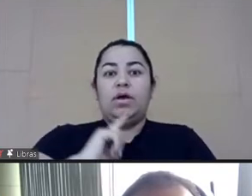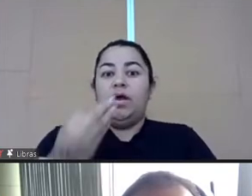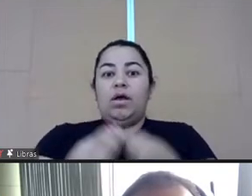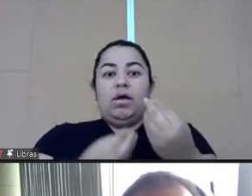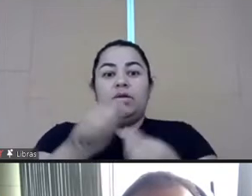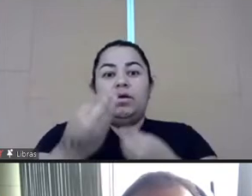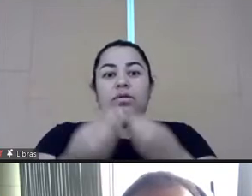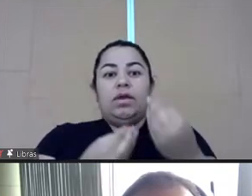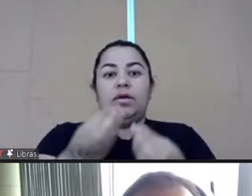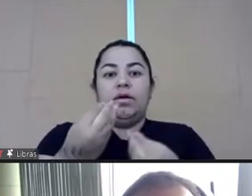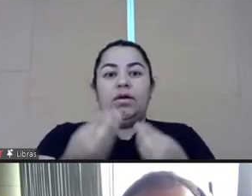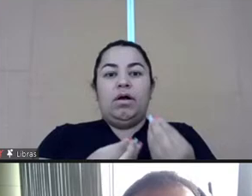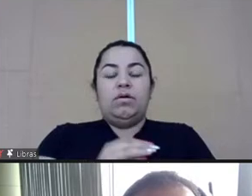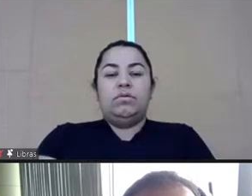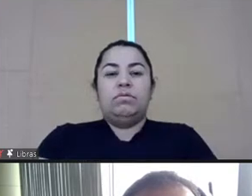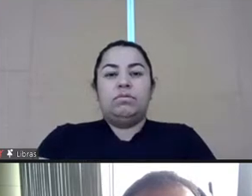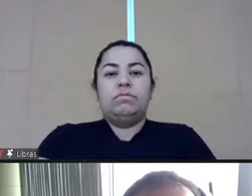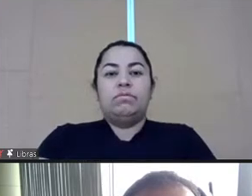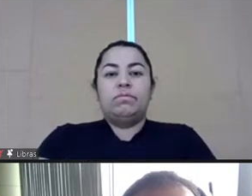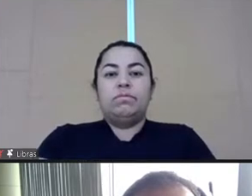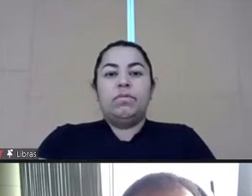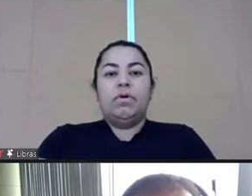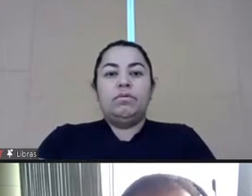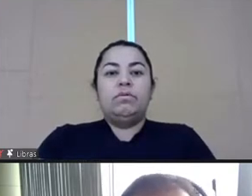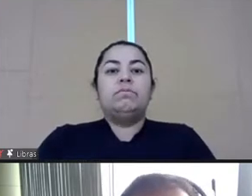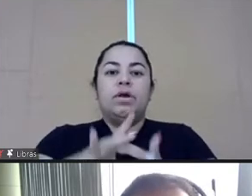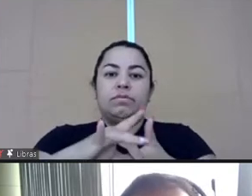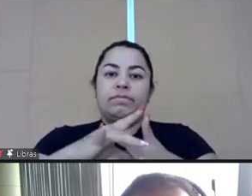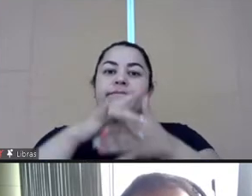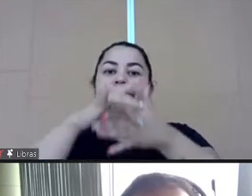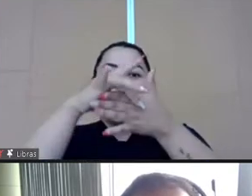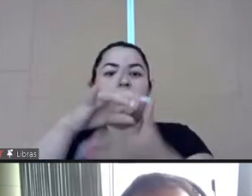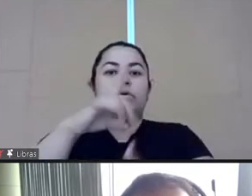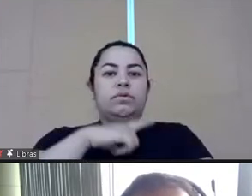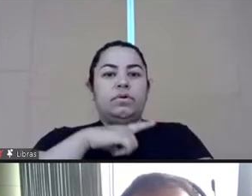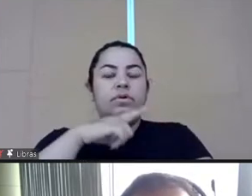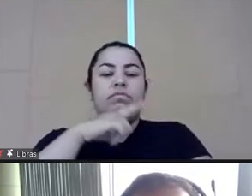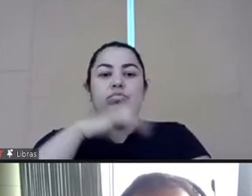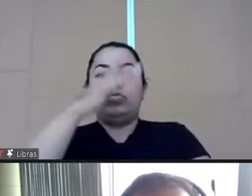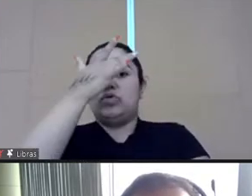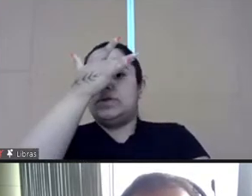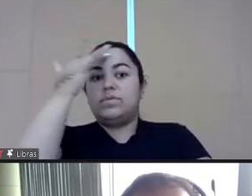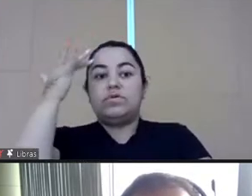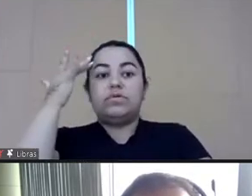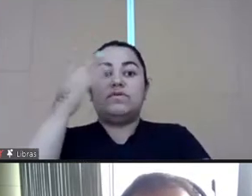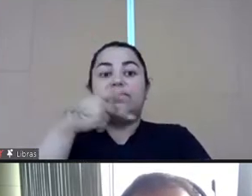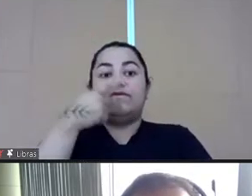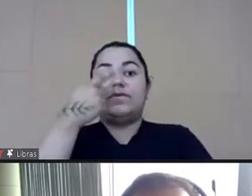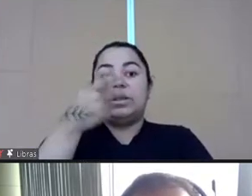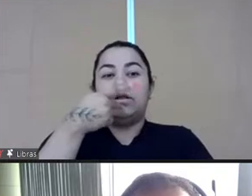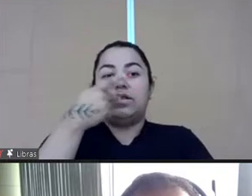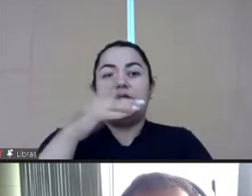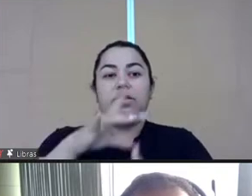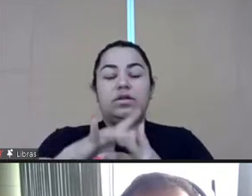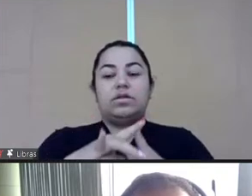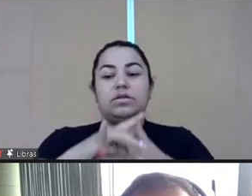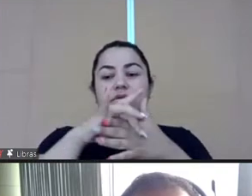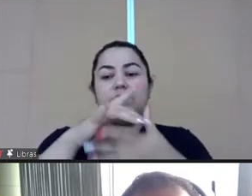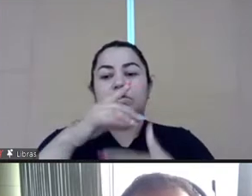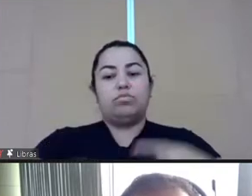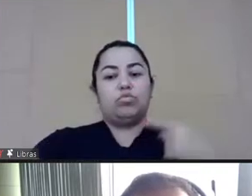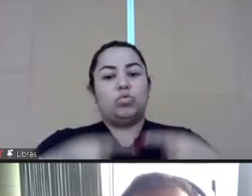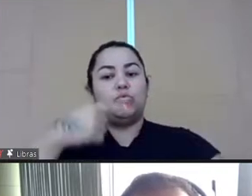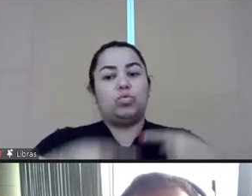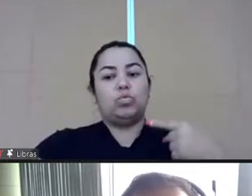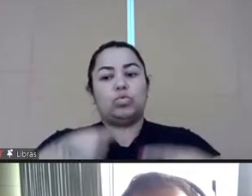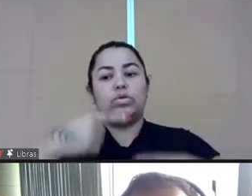very relevant and always impacts us. It is very important to talk about leadership. A lot of people talk